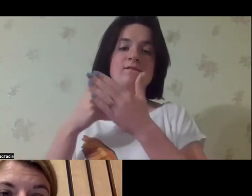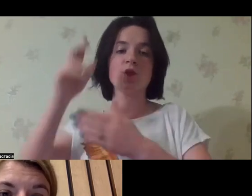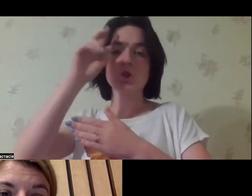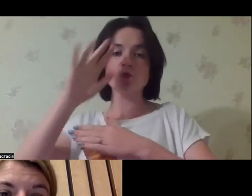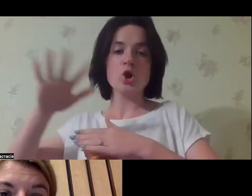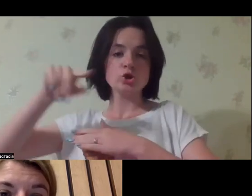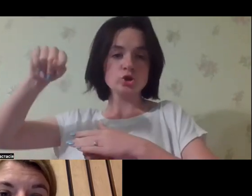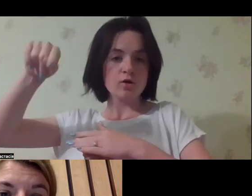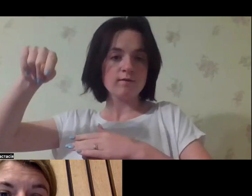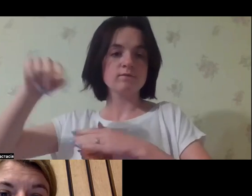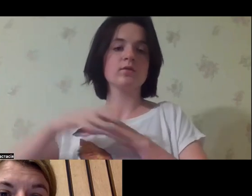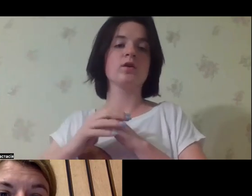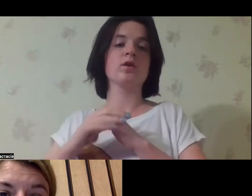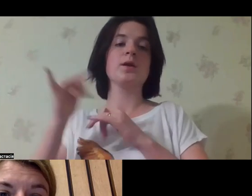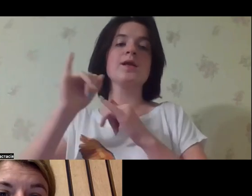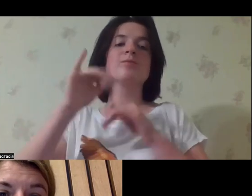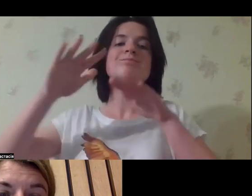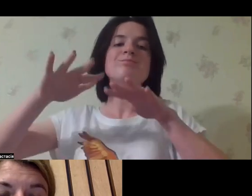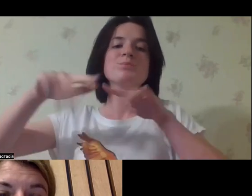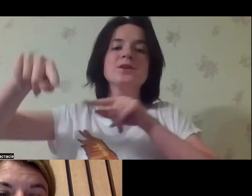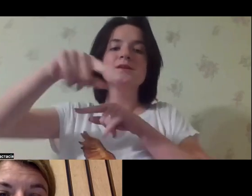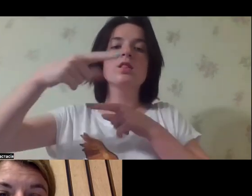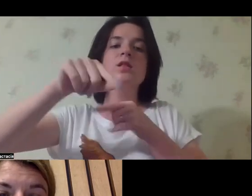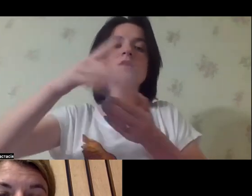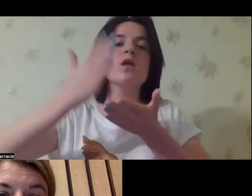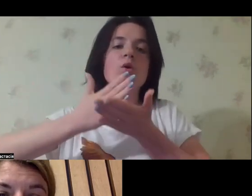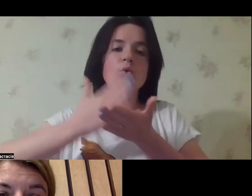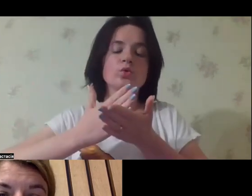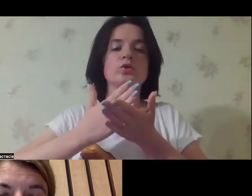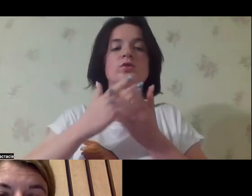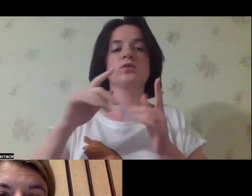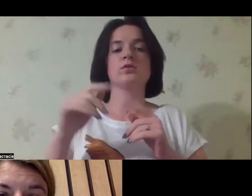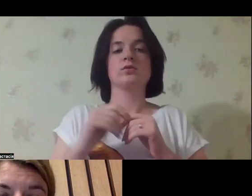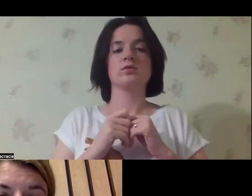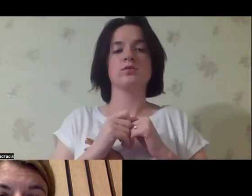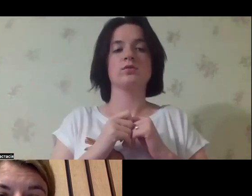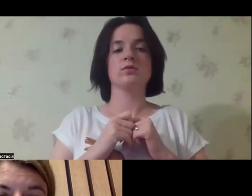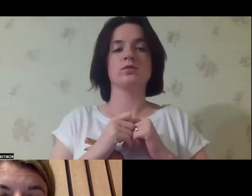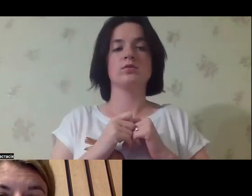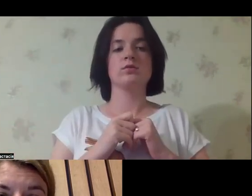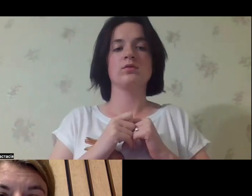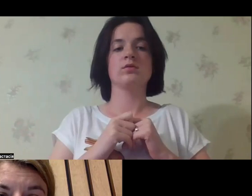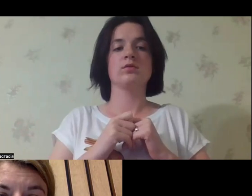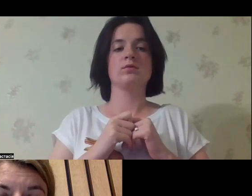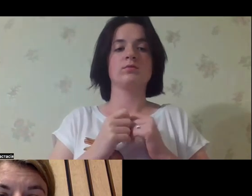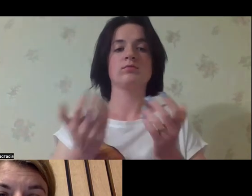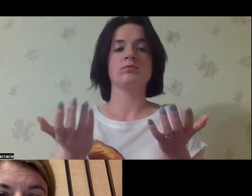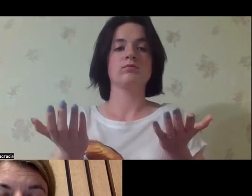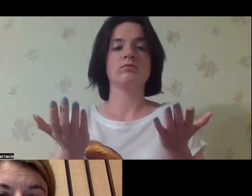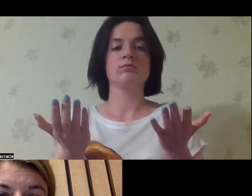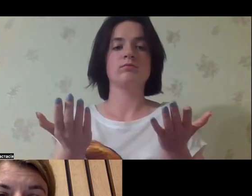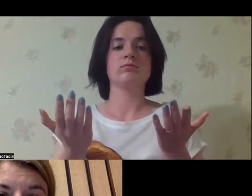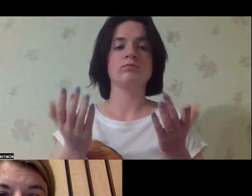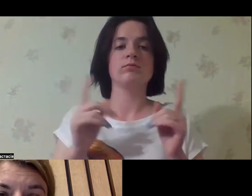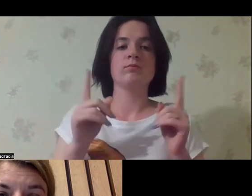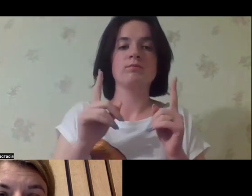I think we need the support from the state on the ground, on the community level. For